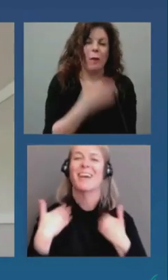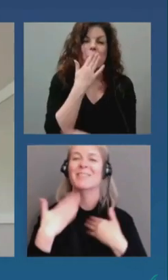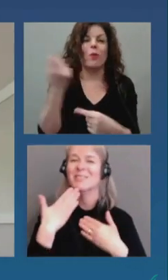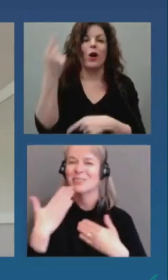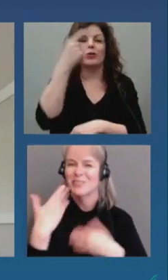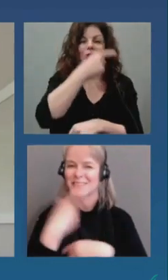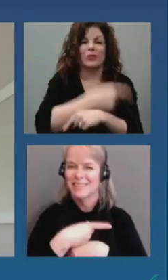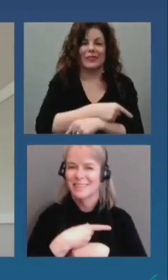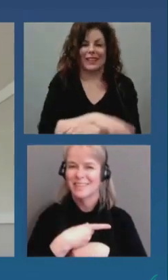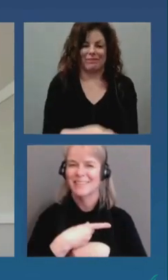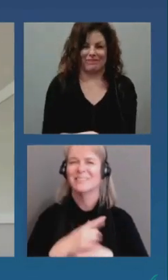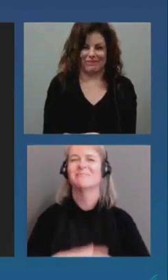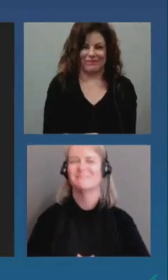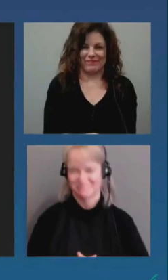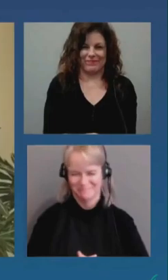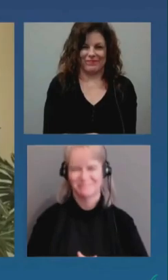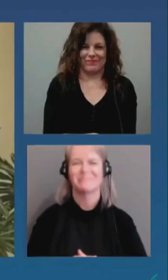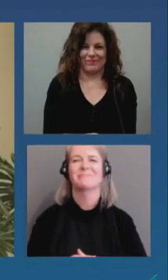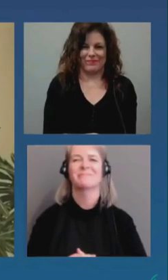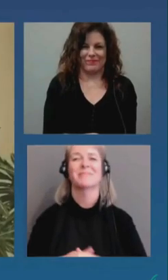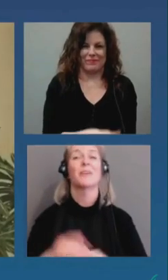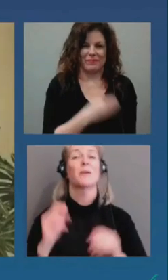bonne journée si thank you tous merci à tous